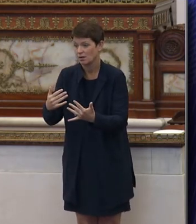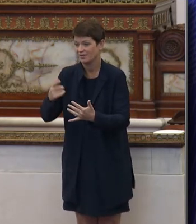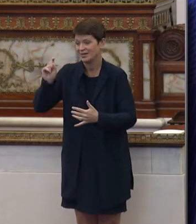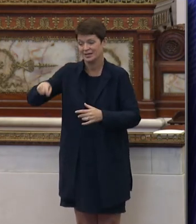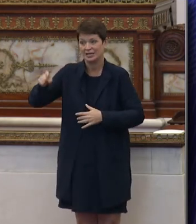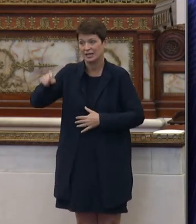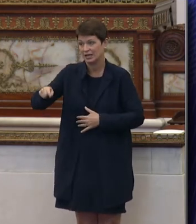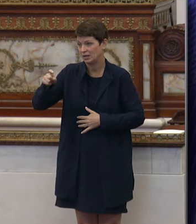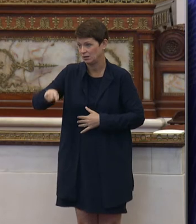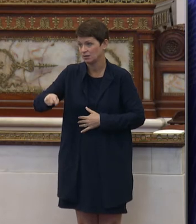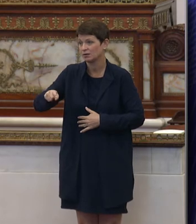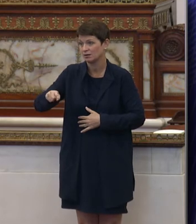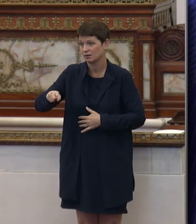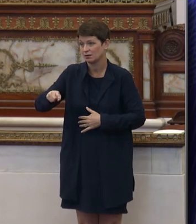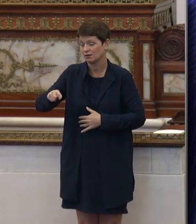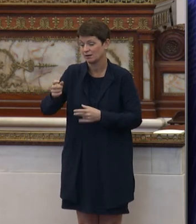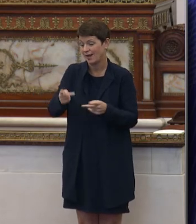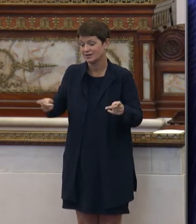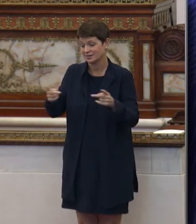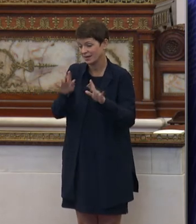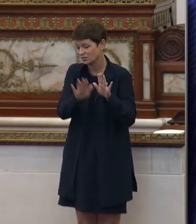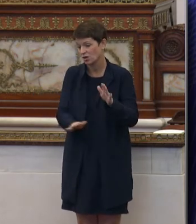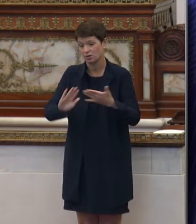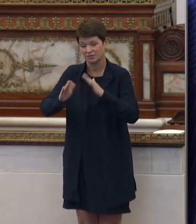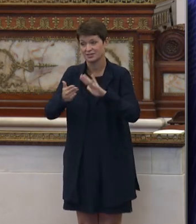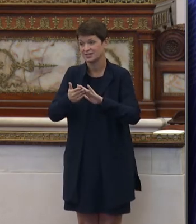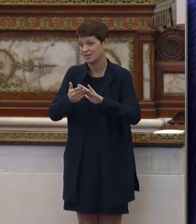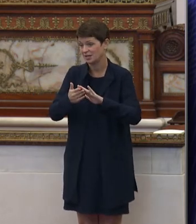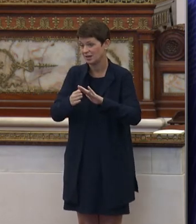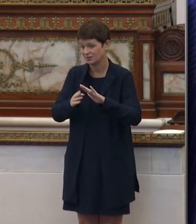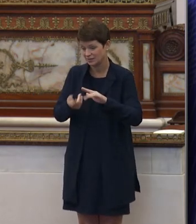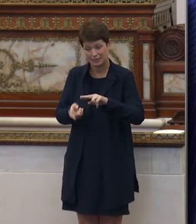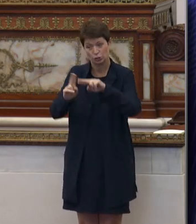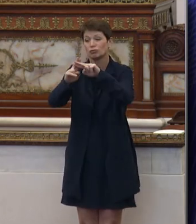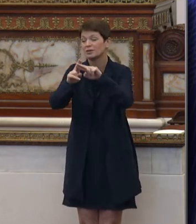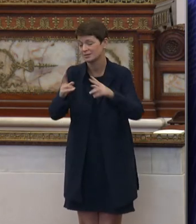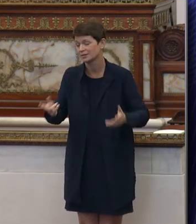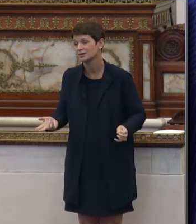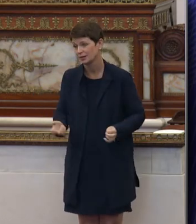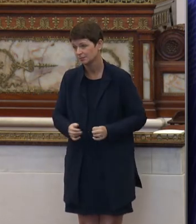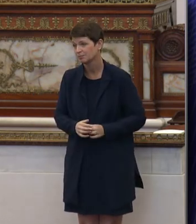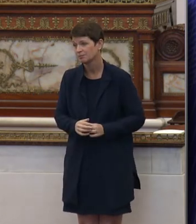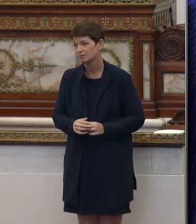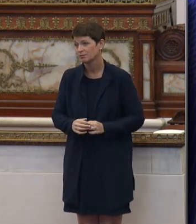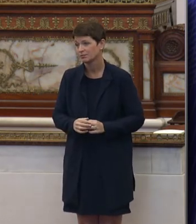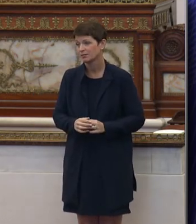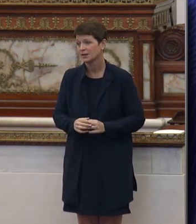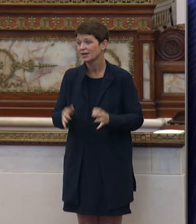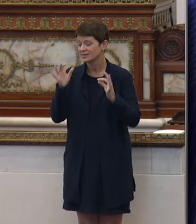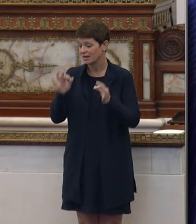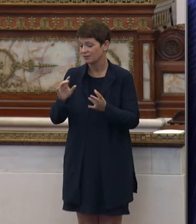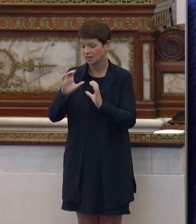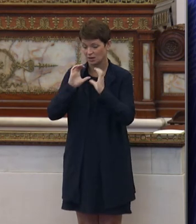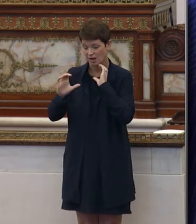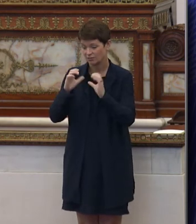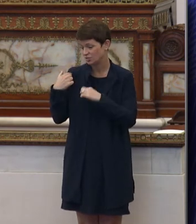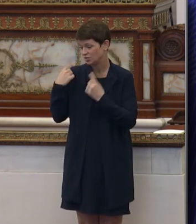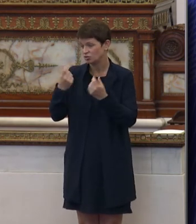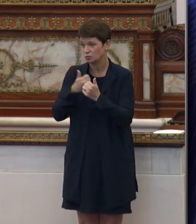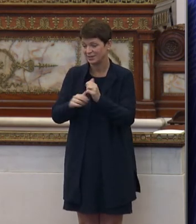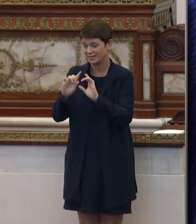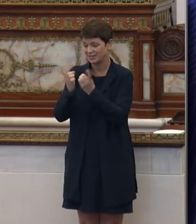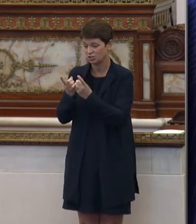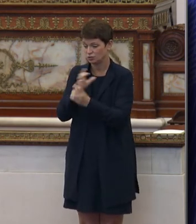need at sites across our city. So I think it certainly is a conversation we've had with each